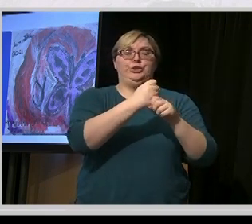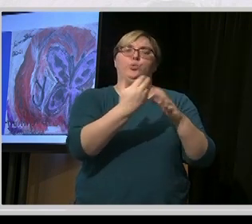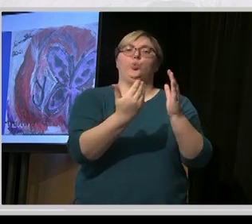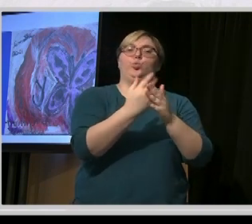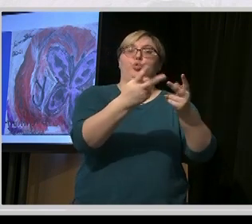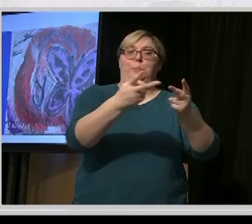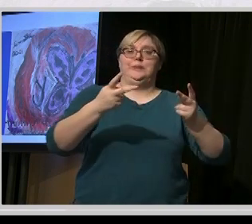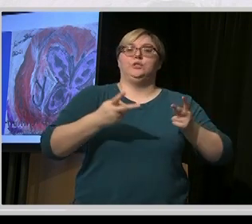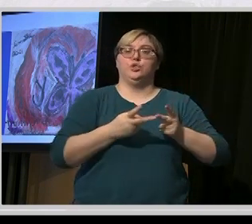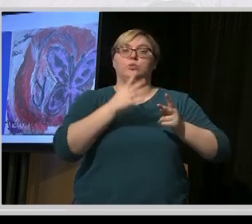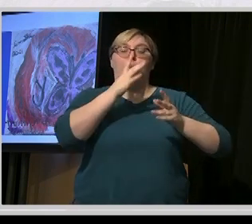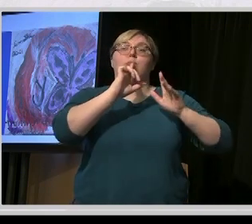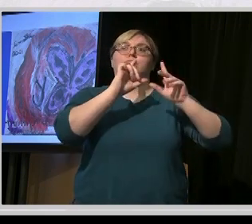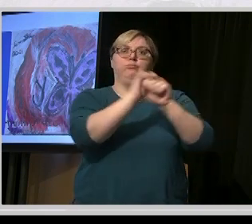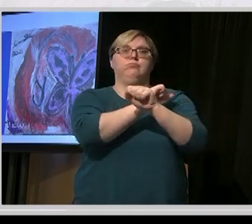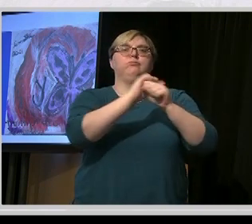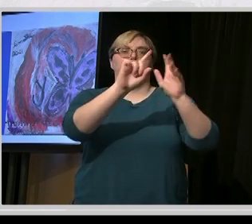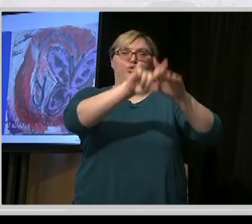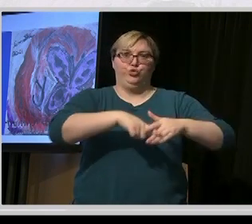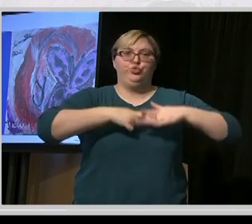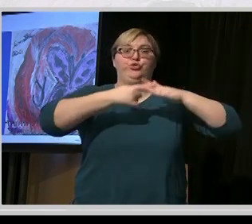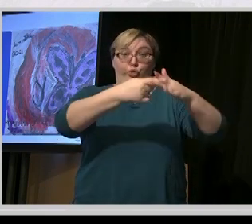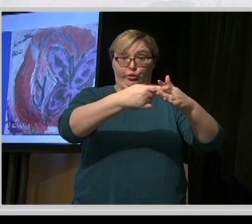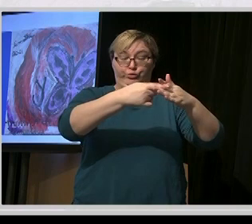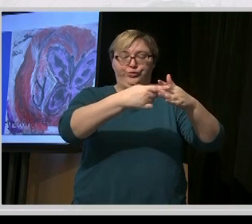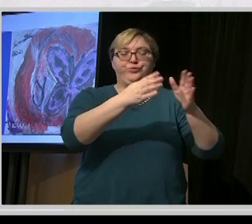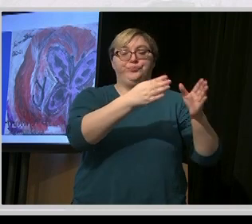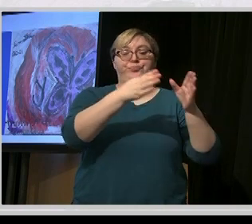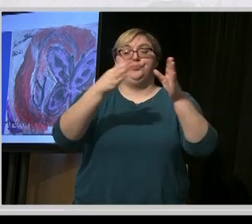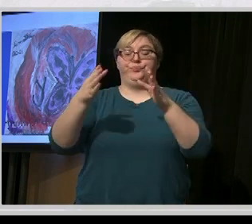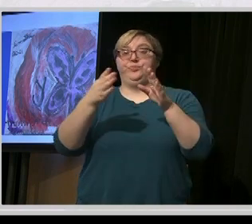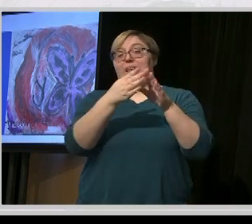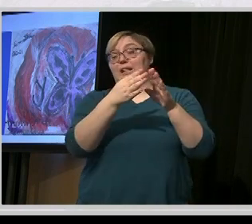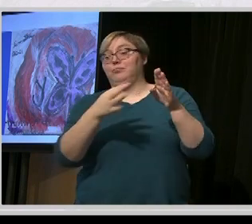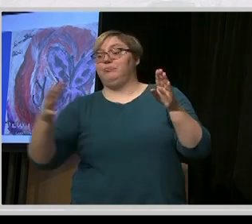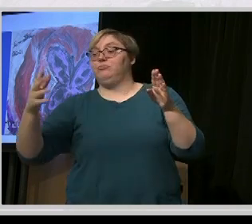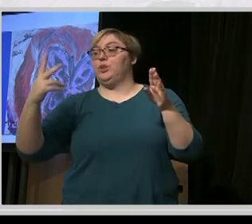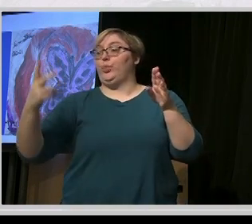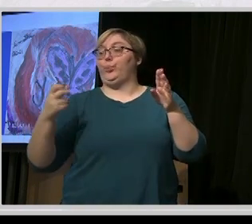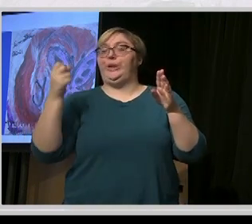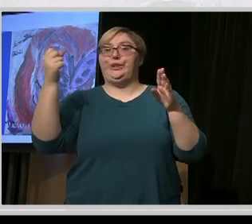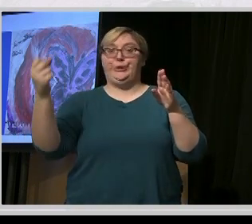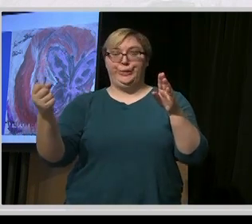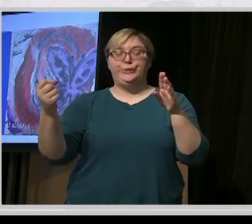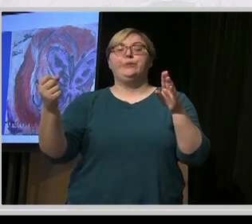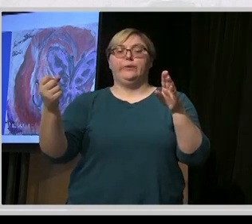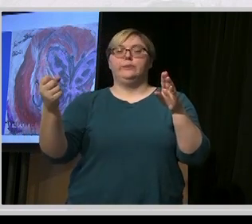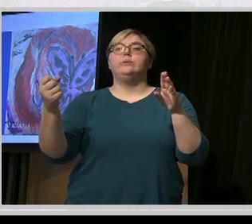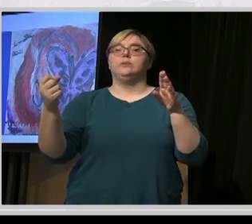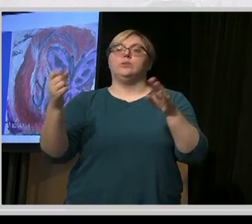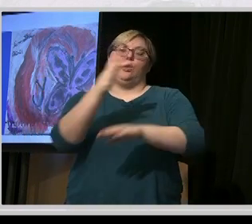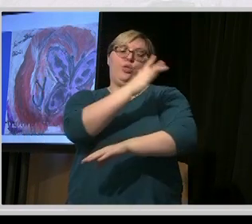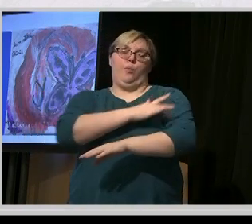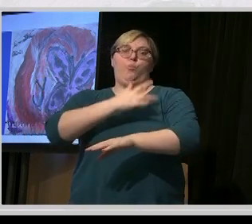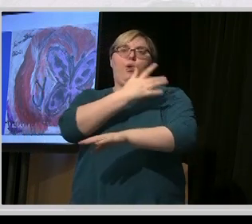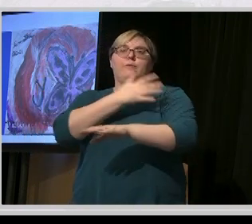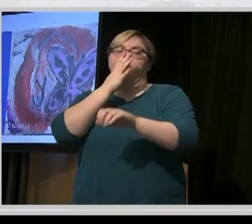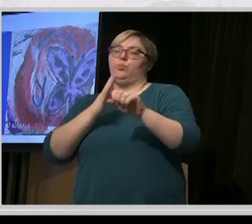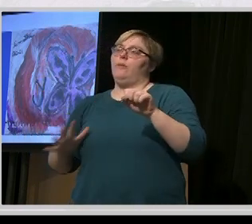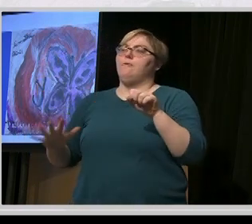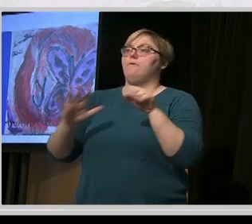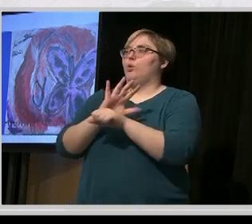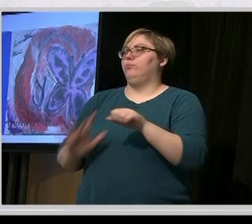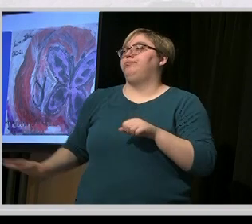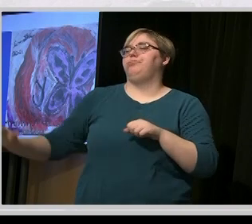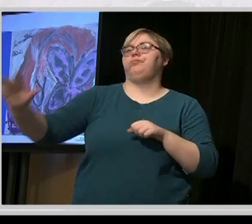operational. And then within three years, we will have the province completely covered with these new